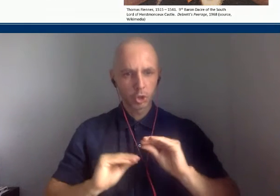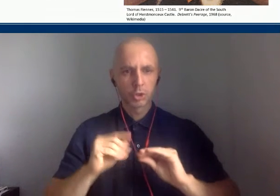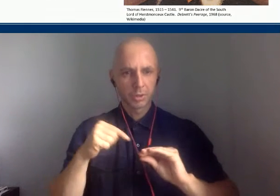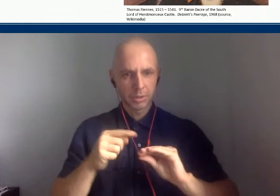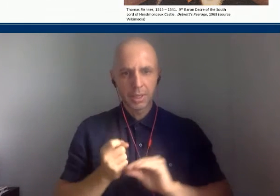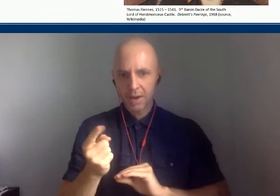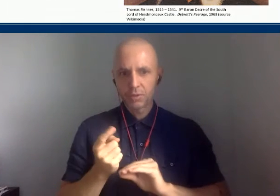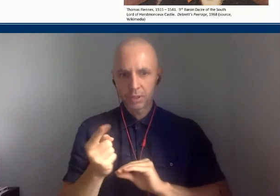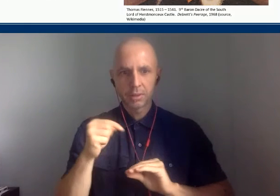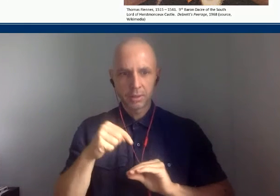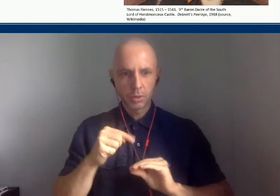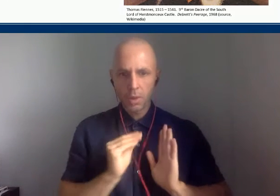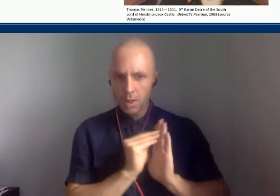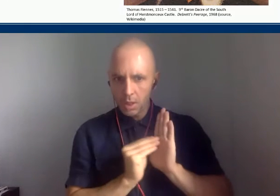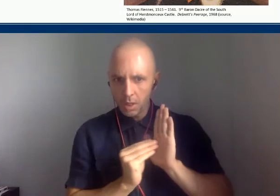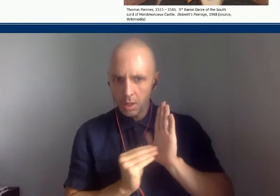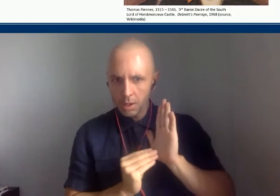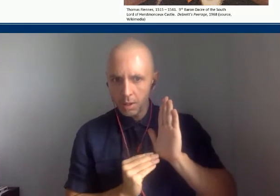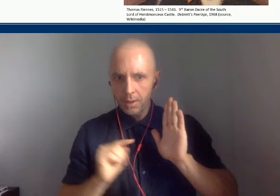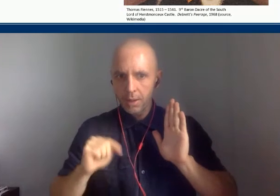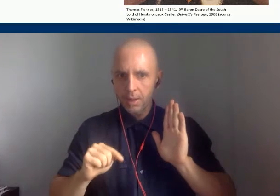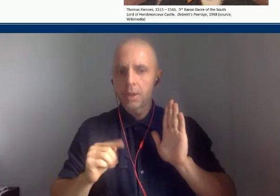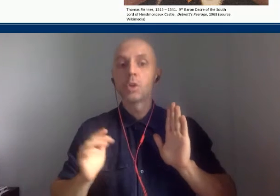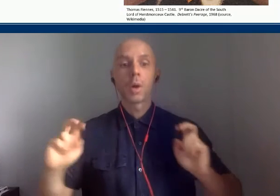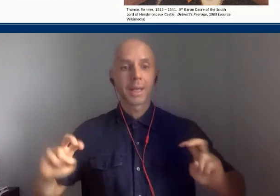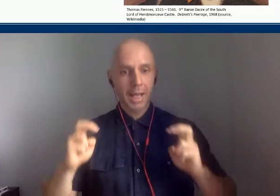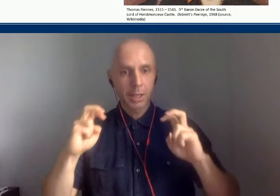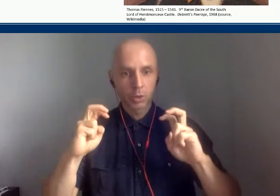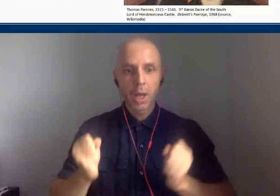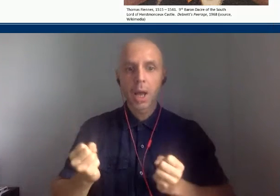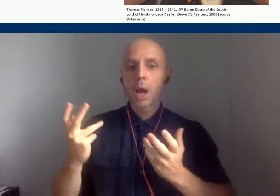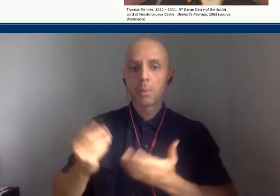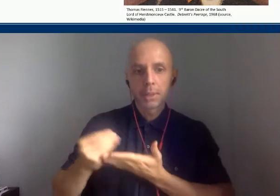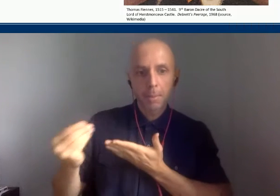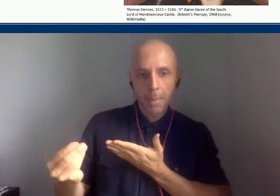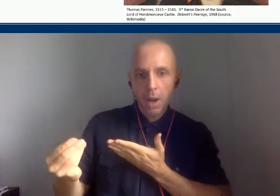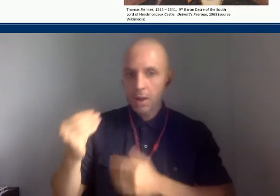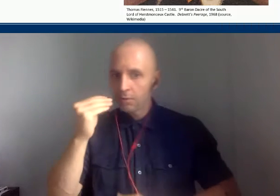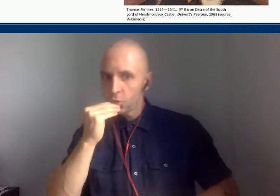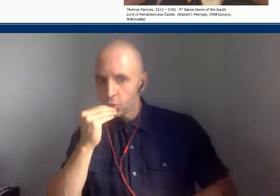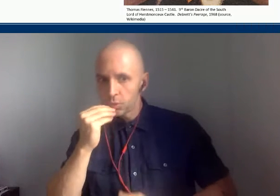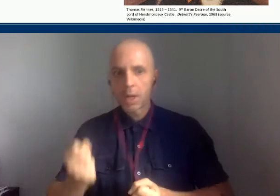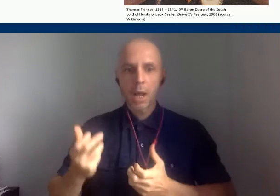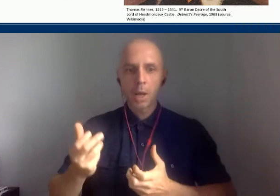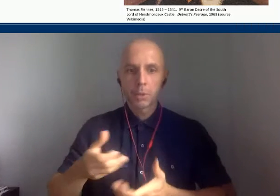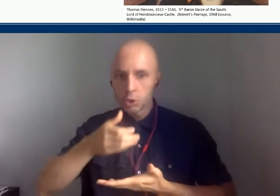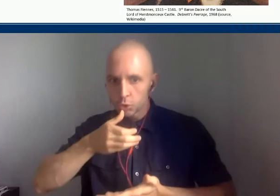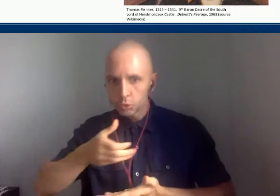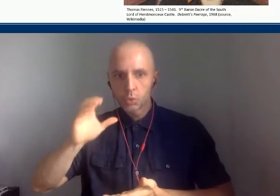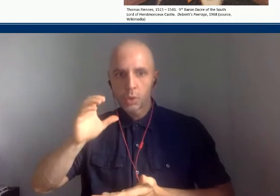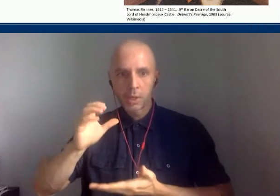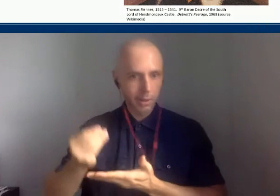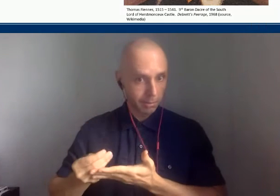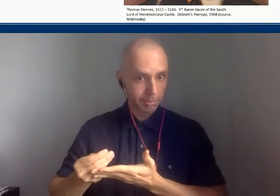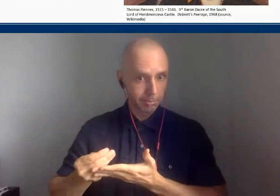keeping track of exactly how much food was bought, how much drink was drunk, and how much money was